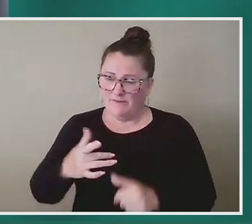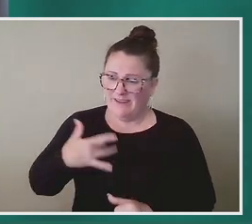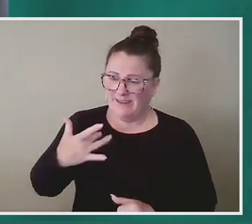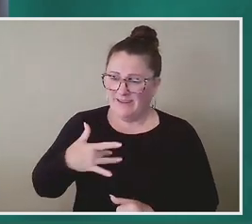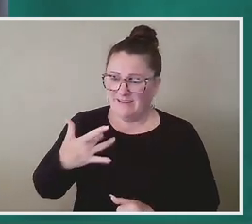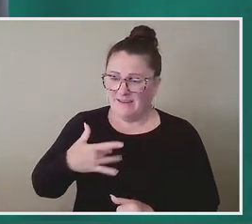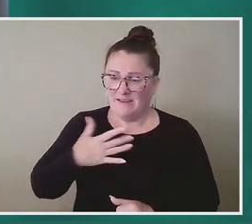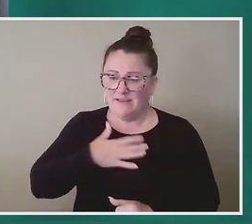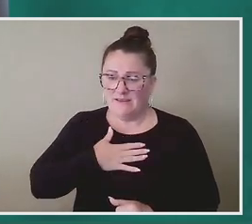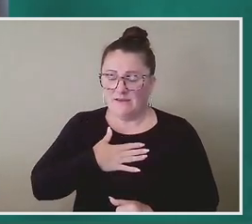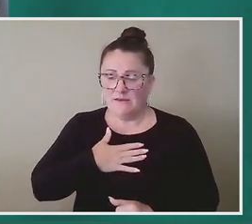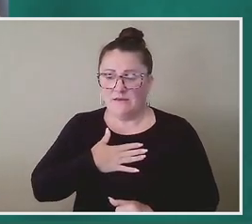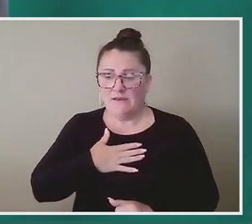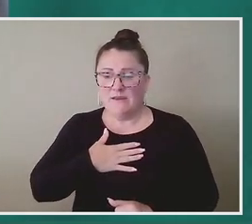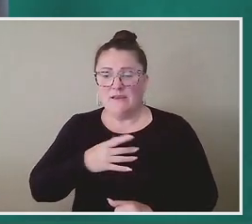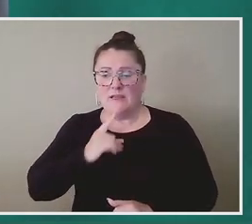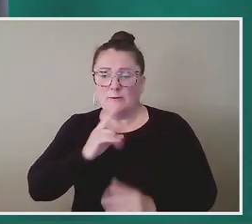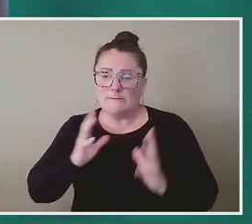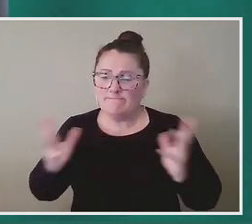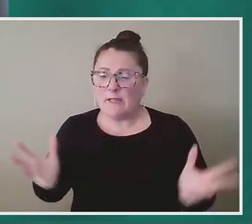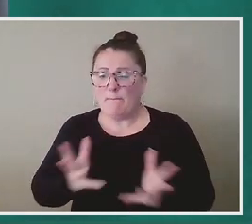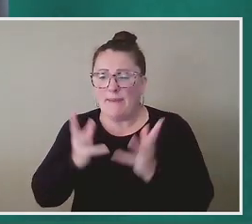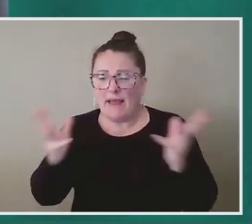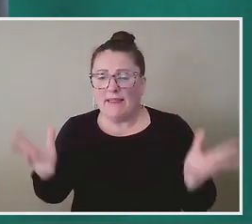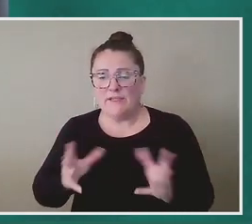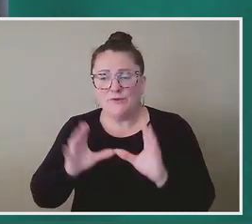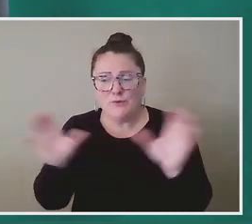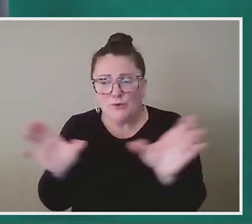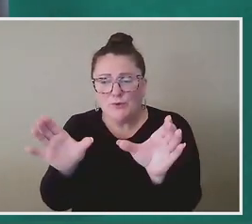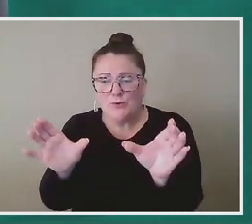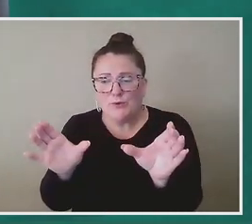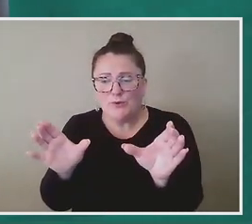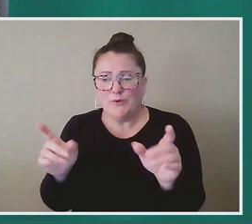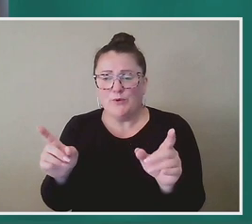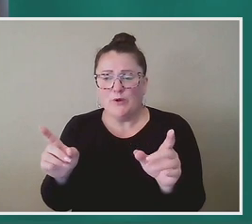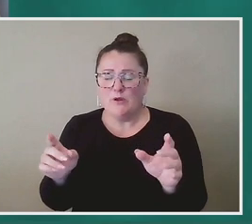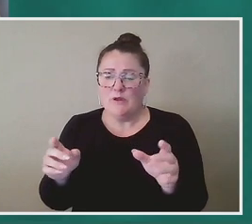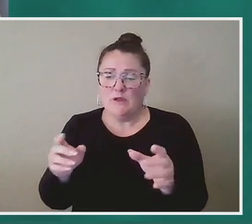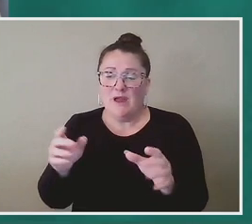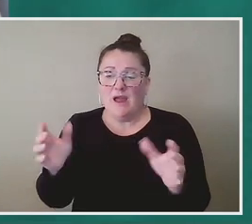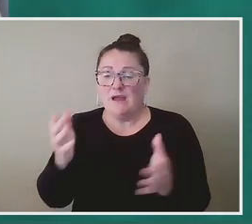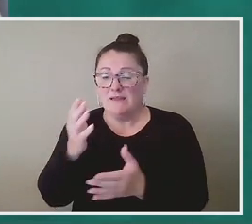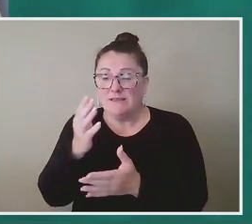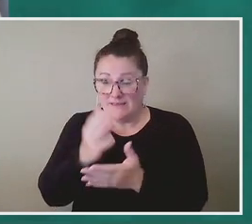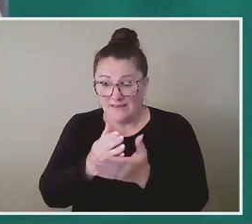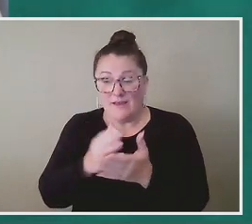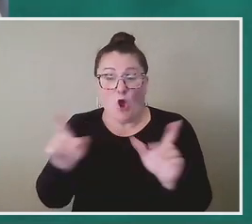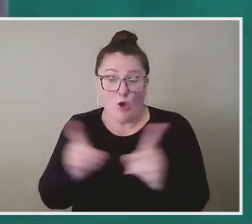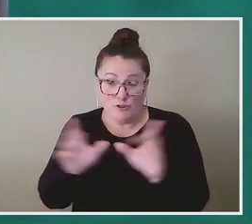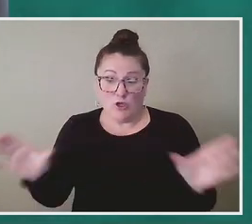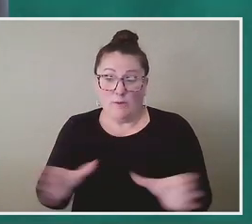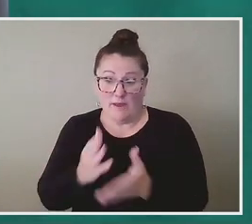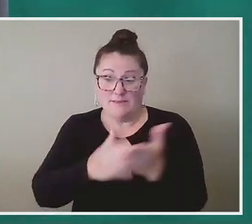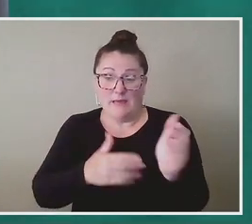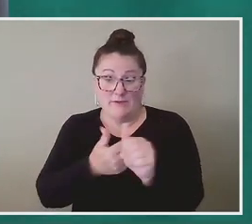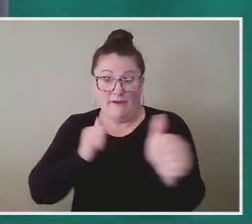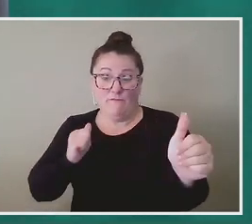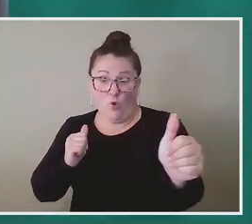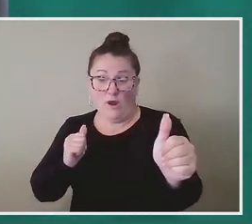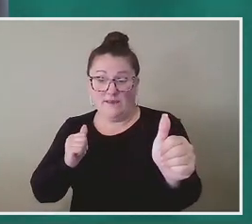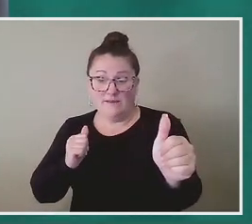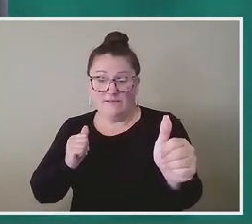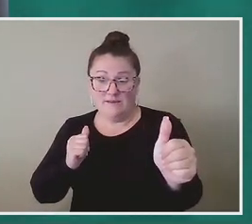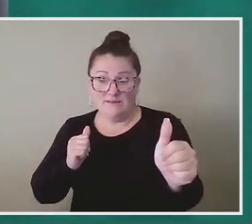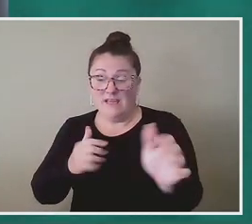What these stories compel us to do and what origin stories compel some of us to avoid. And many of us want to